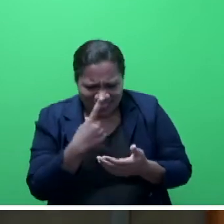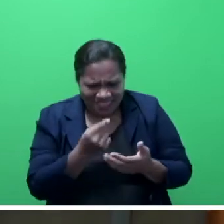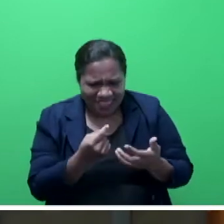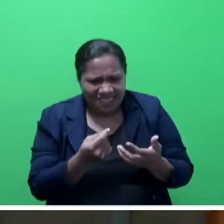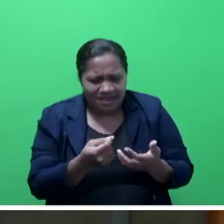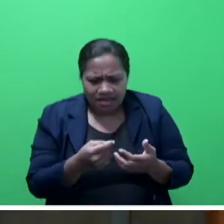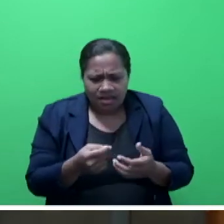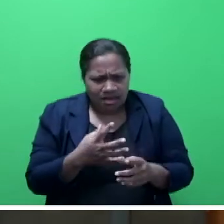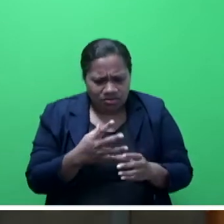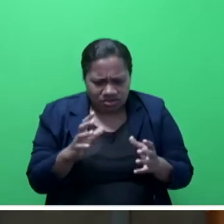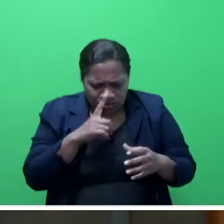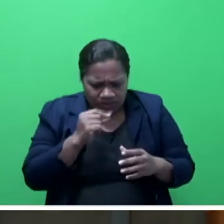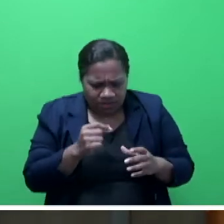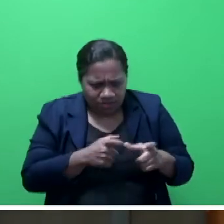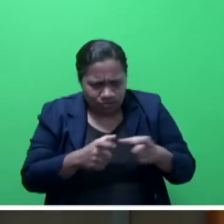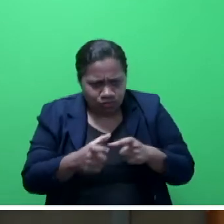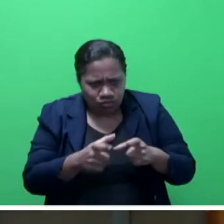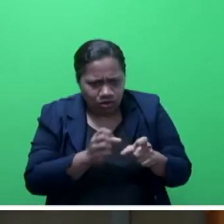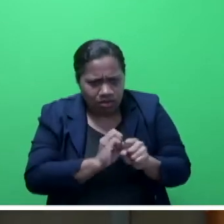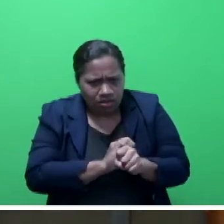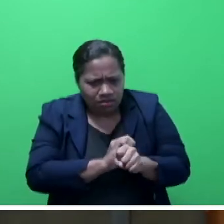impact of COVID-19 on employment.